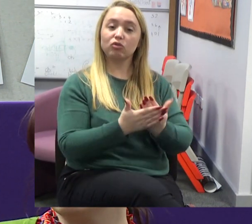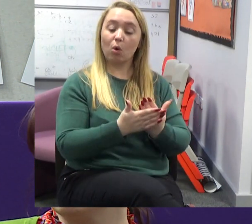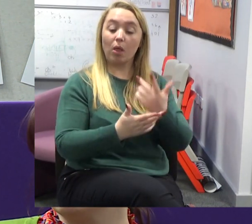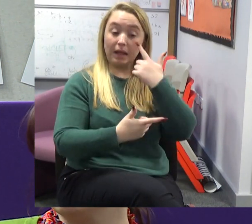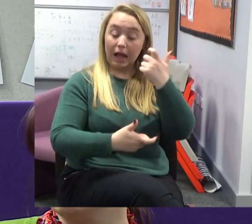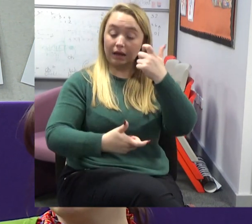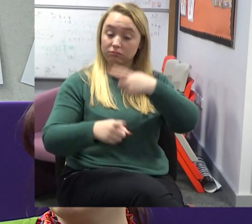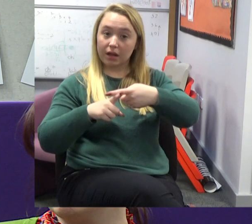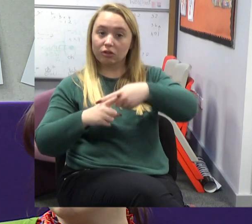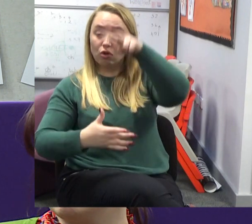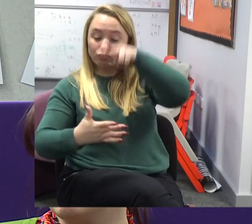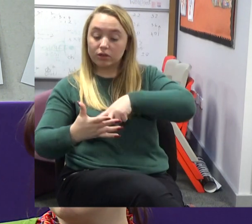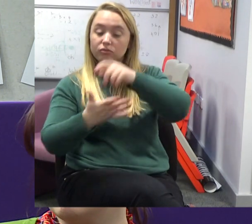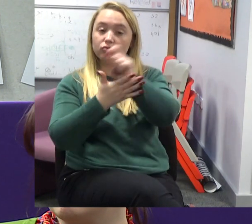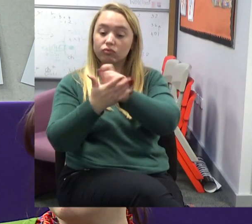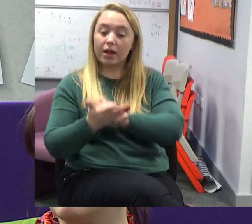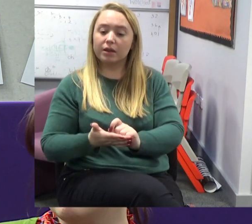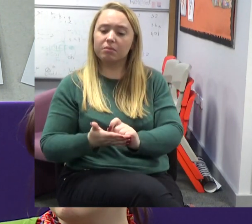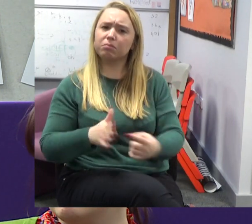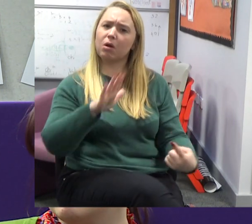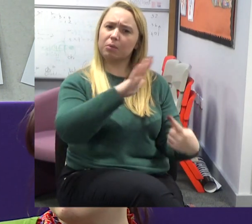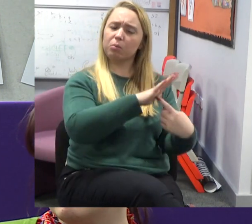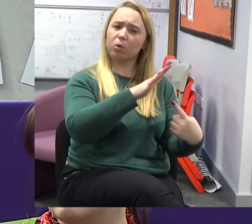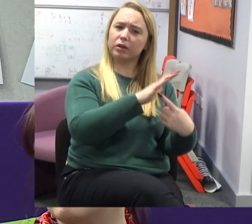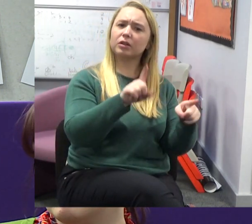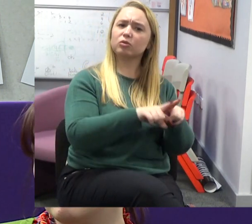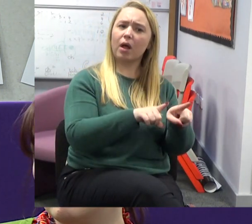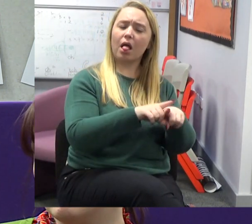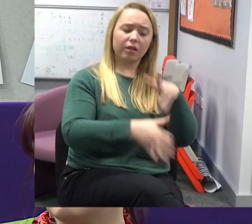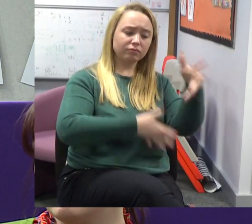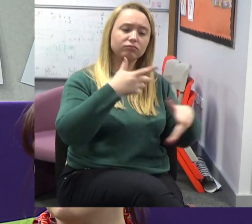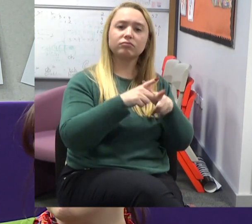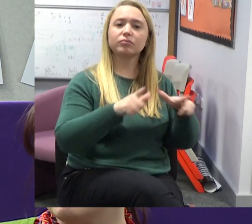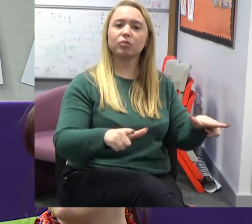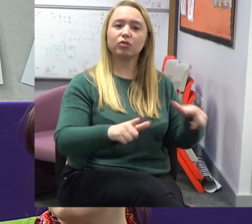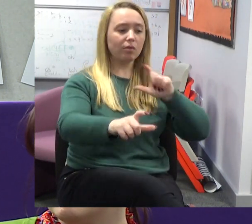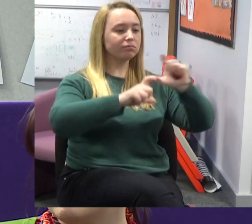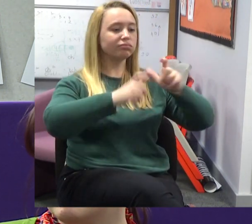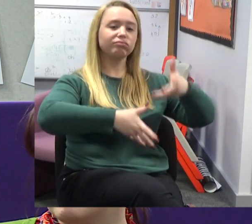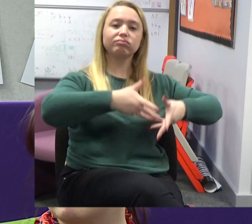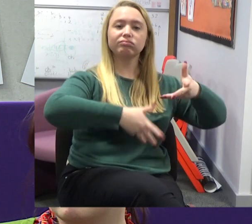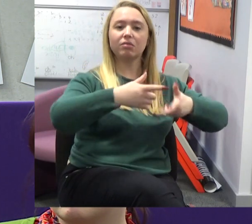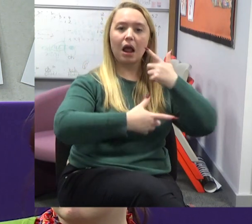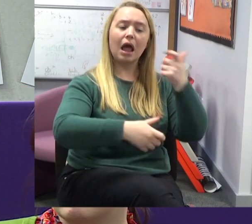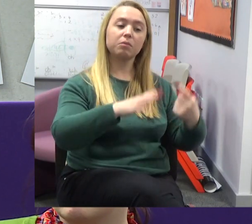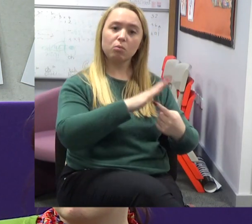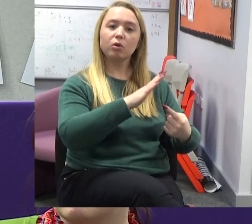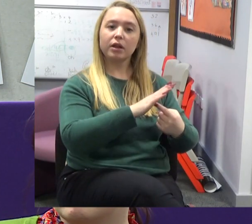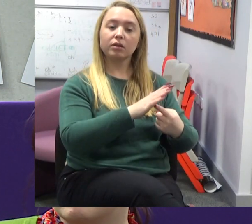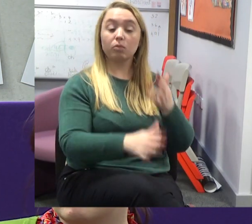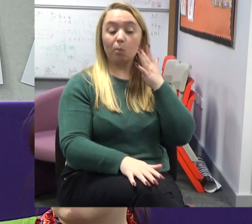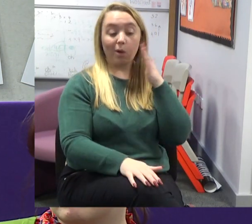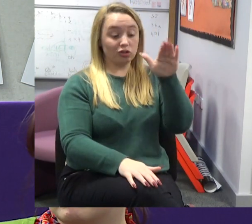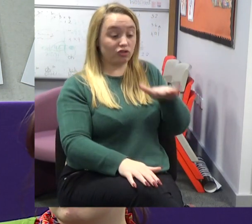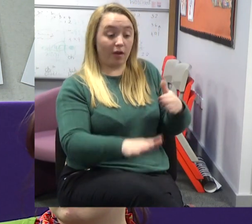not only be able to read English and write in English but it's really important for them actually to be able to use sign language and to communicate in sign